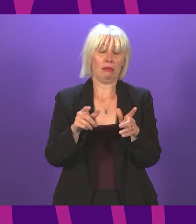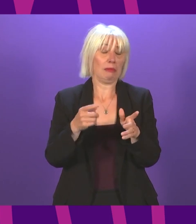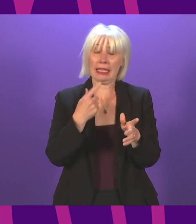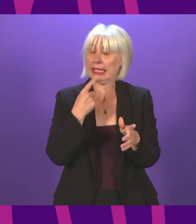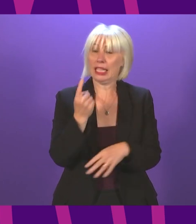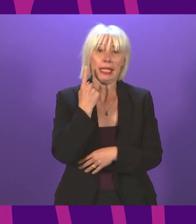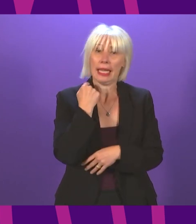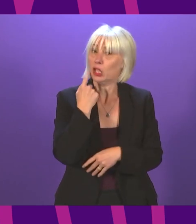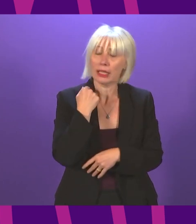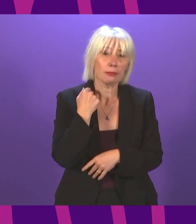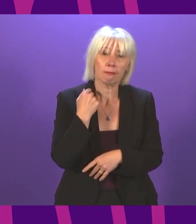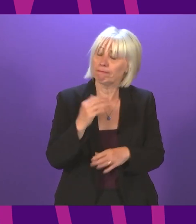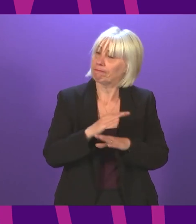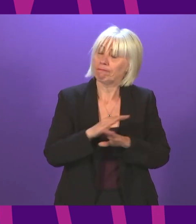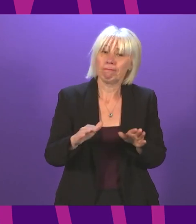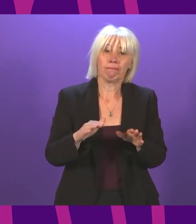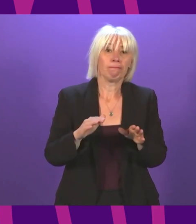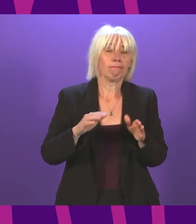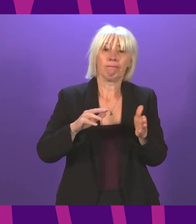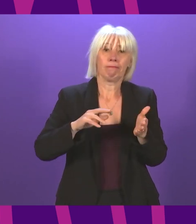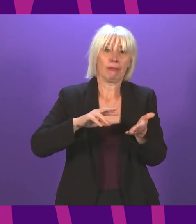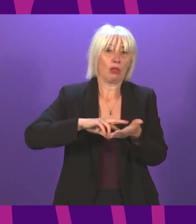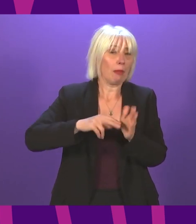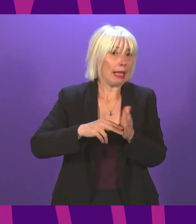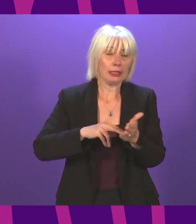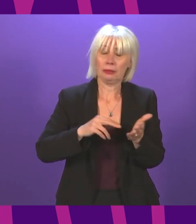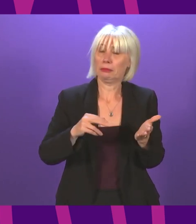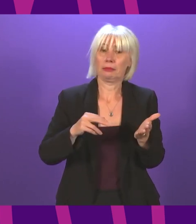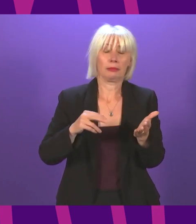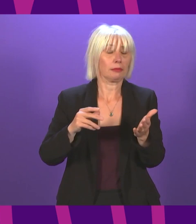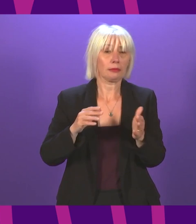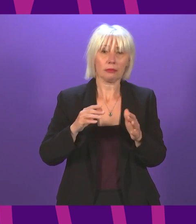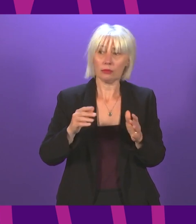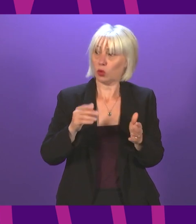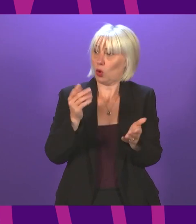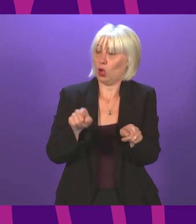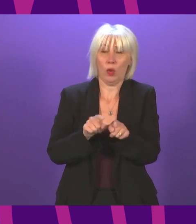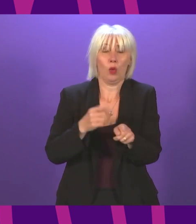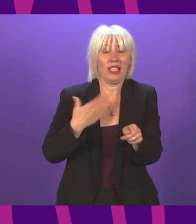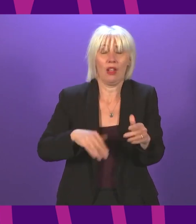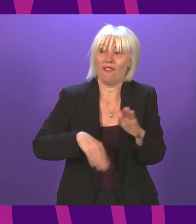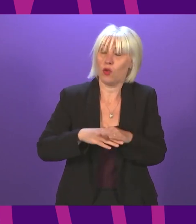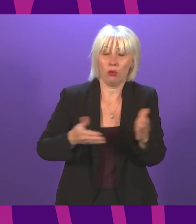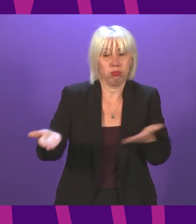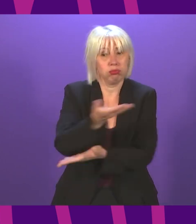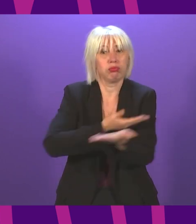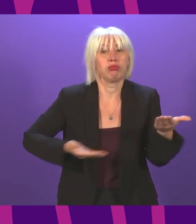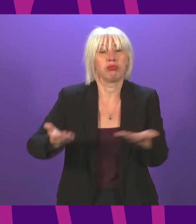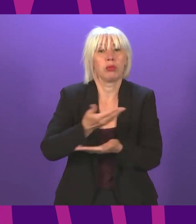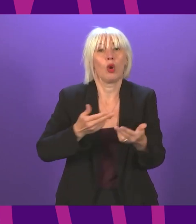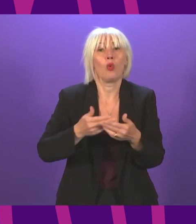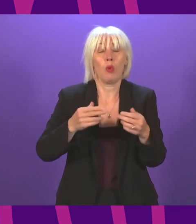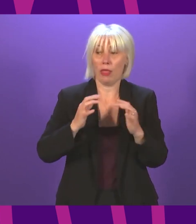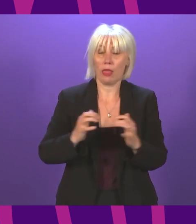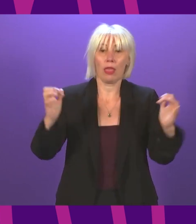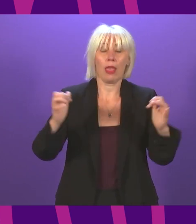yesterday, we do not intend, certainly at this stage, and we would not do this without full parliamentary consultation either, to extend